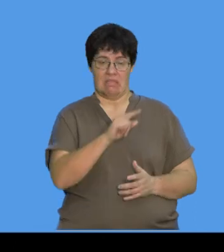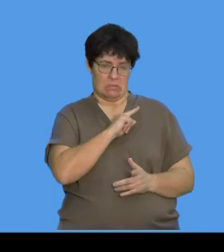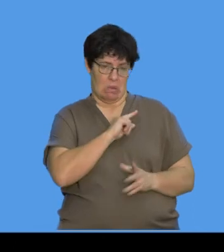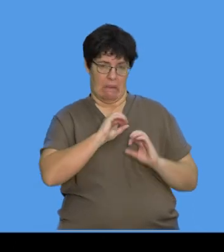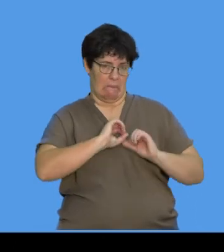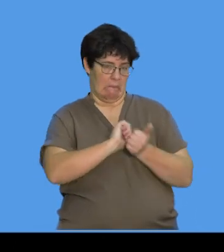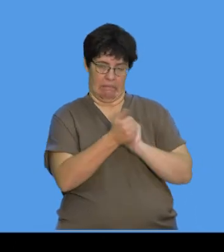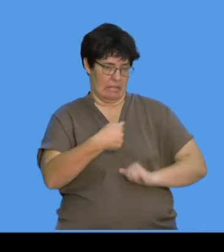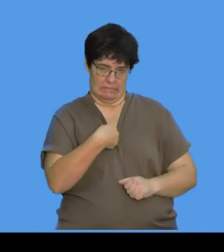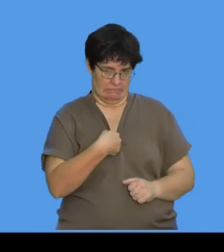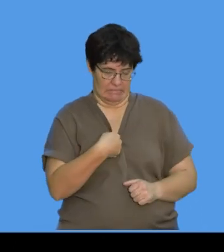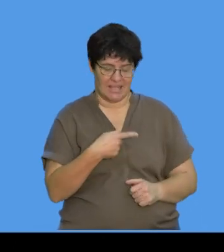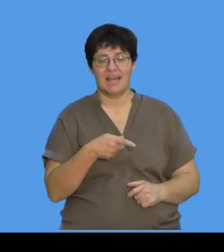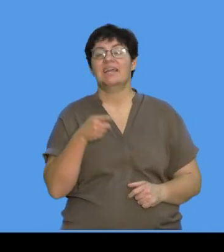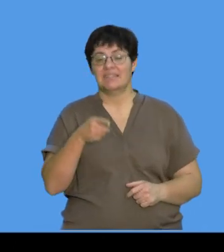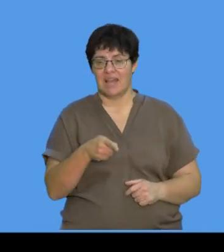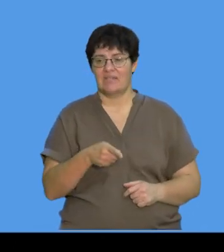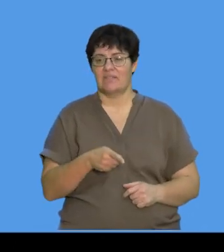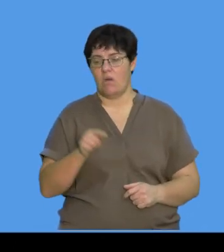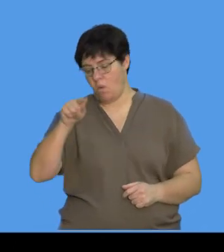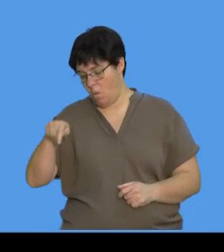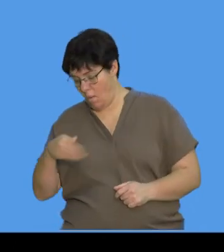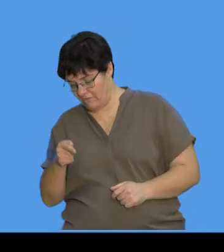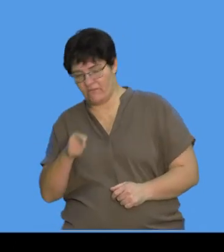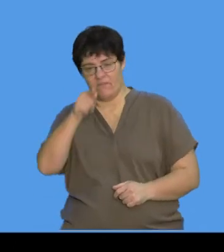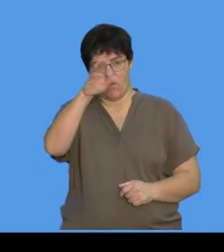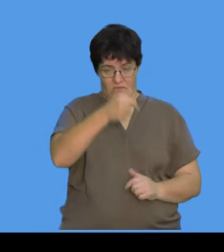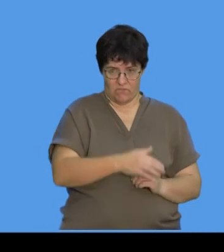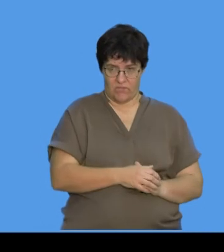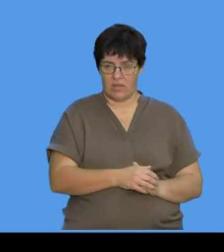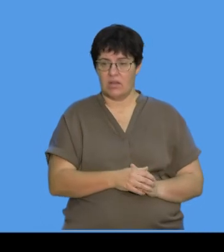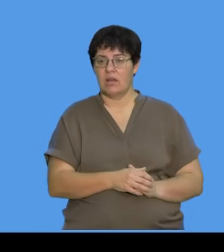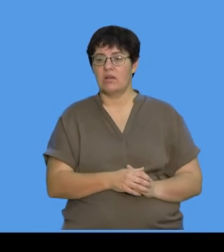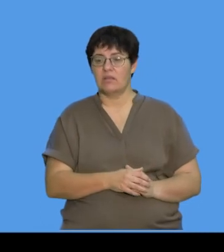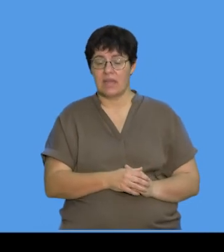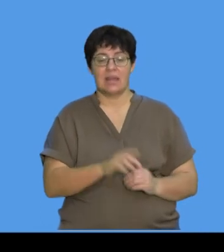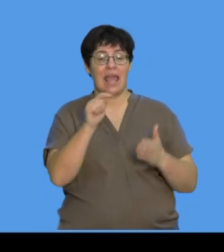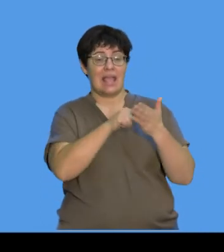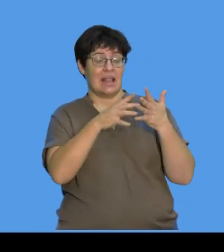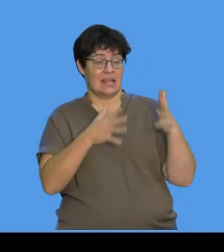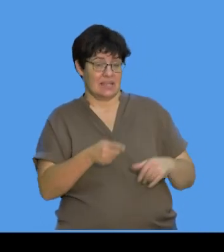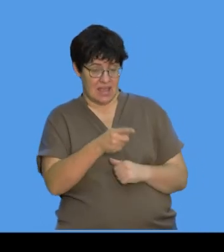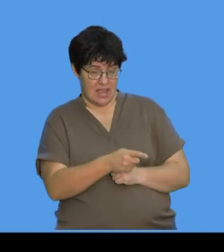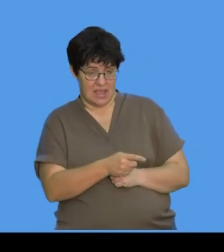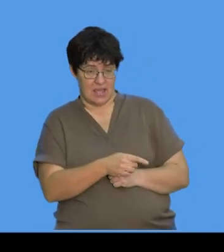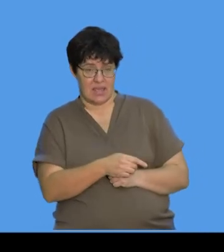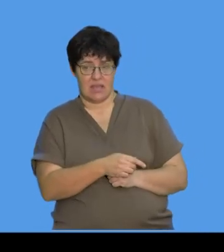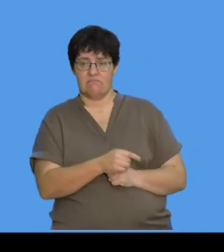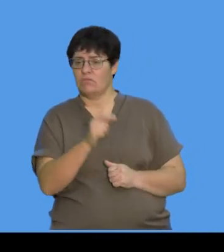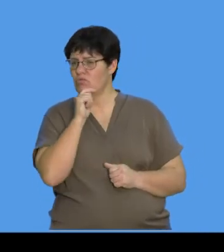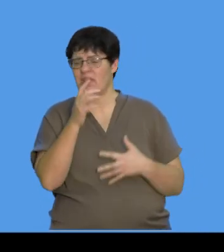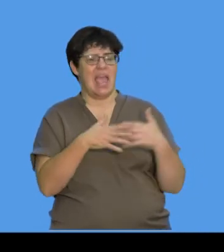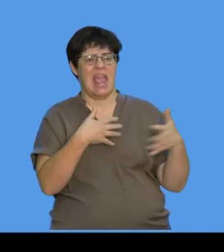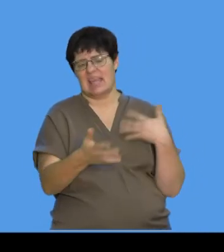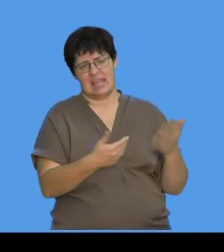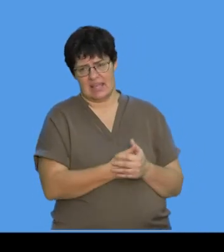Okay, so one there, one there. All right, and then you take your calculator. You can use it anyway or